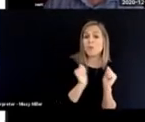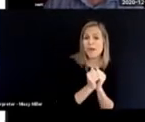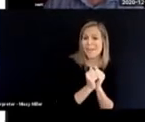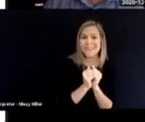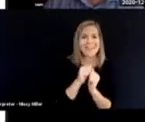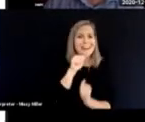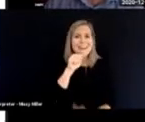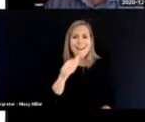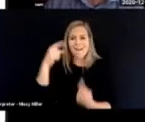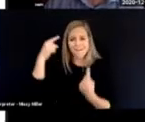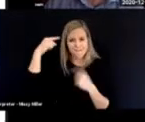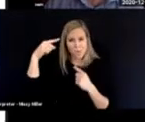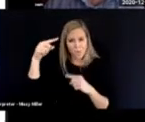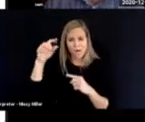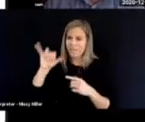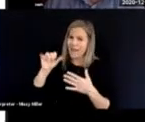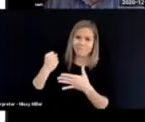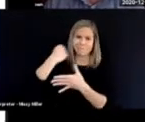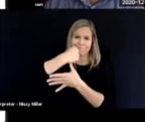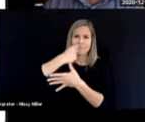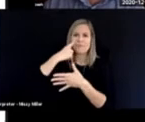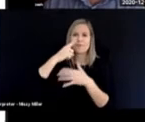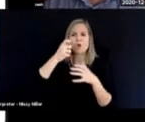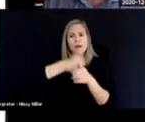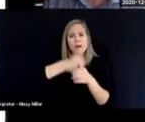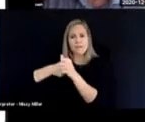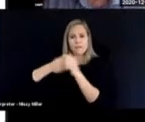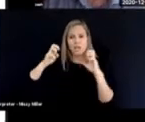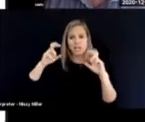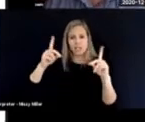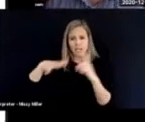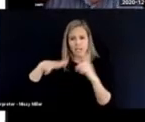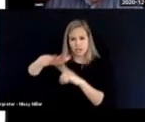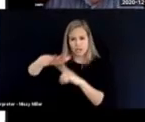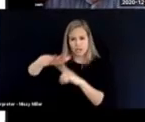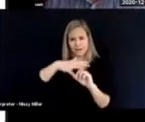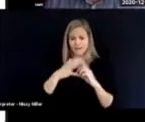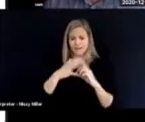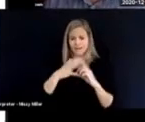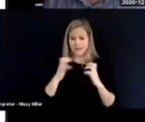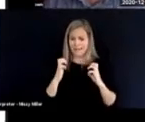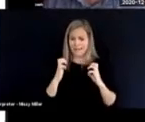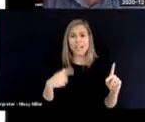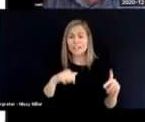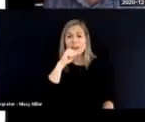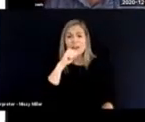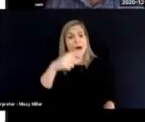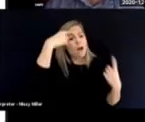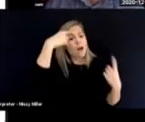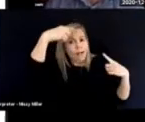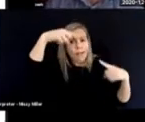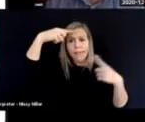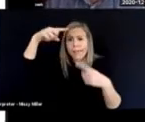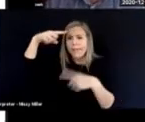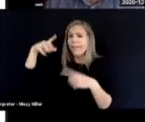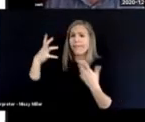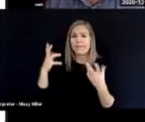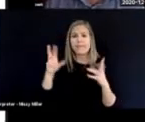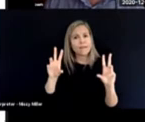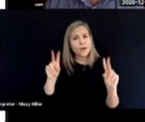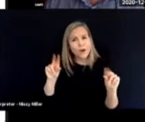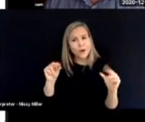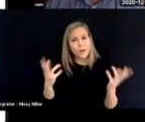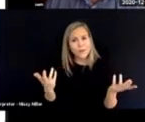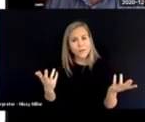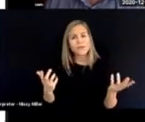educational program because this is education, this is not looking after children. This